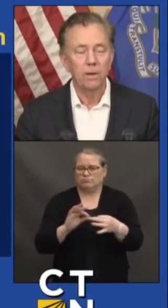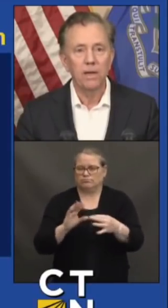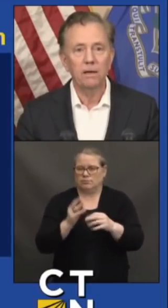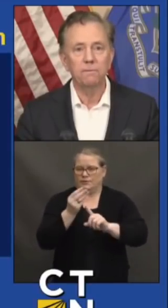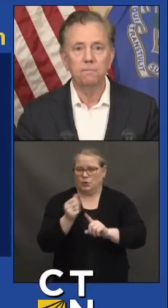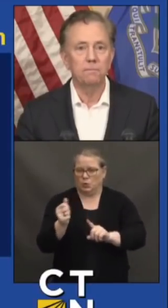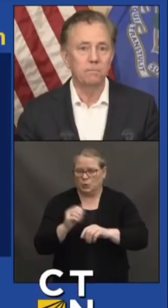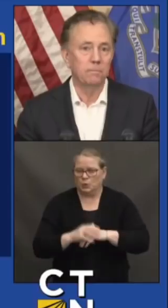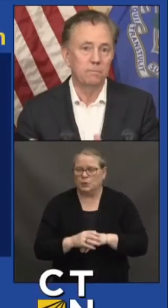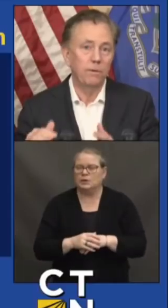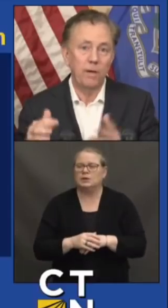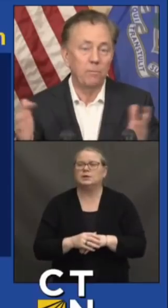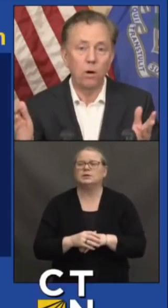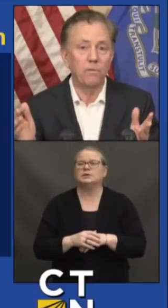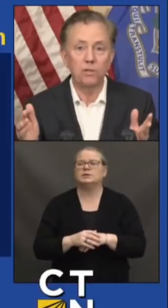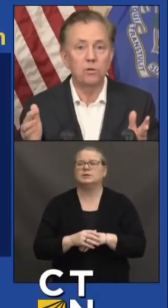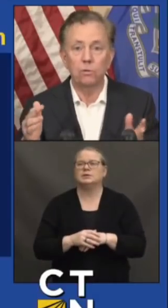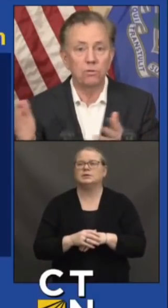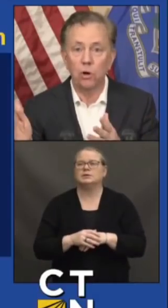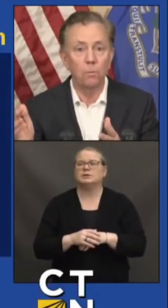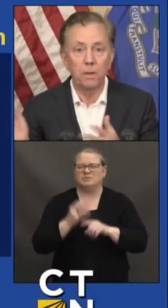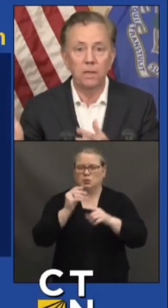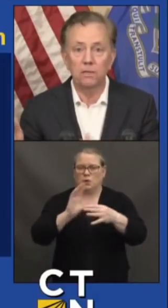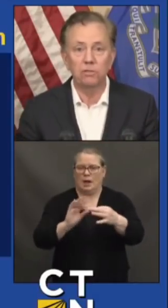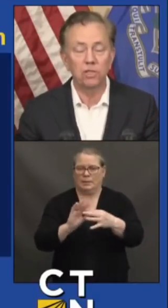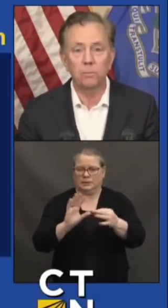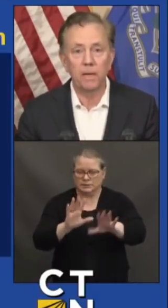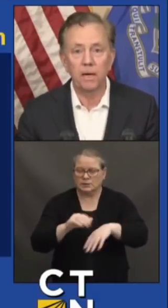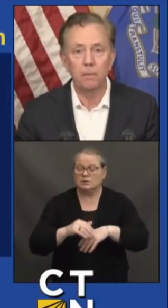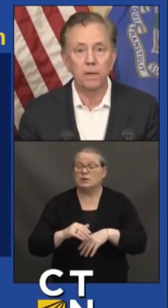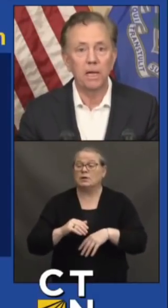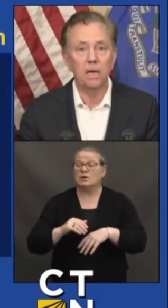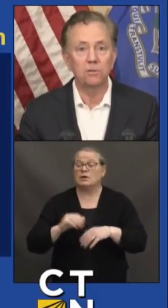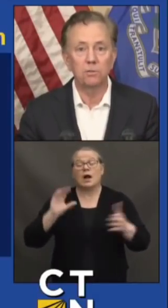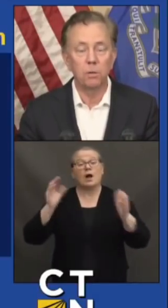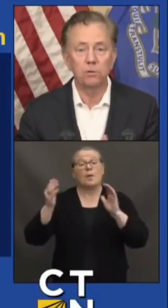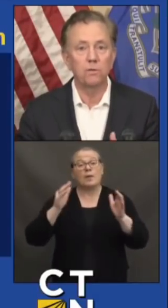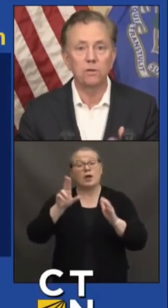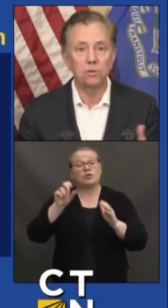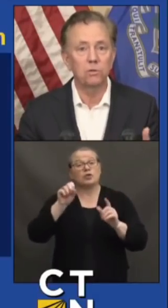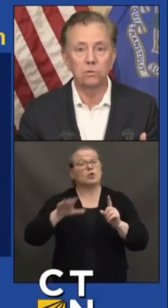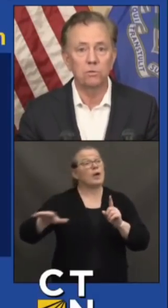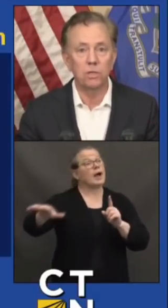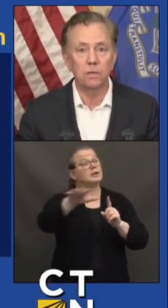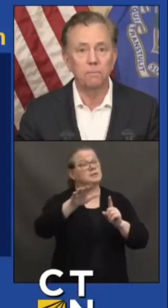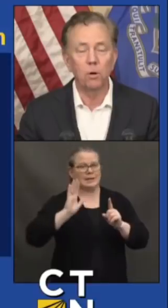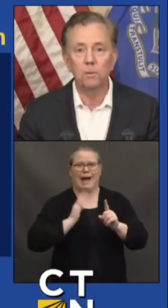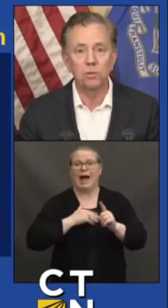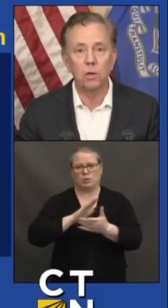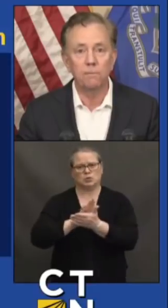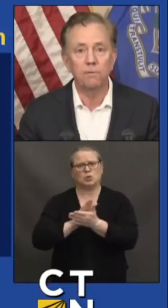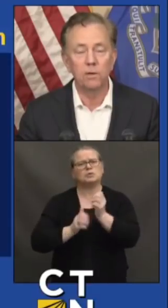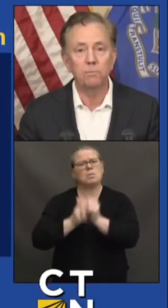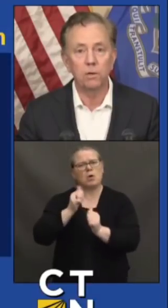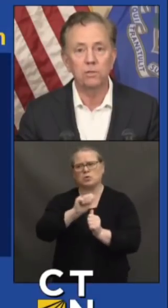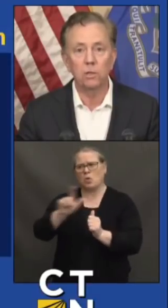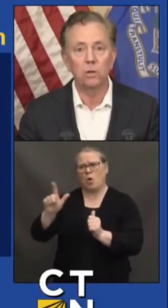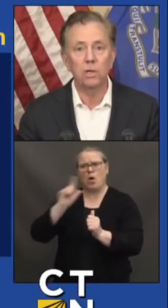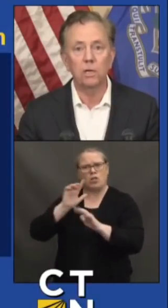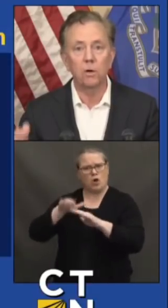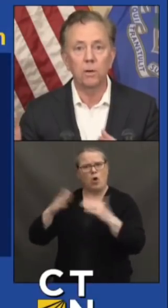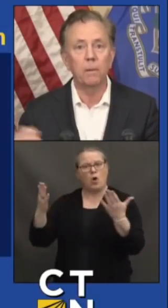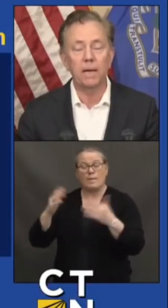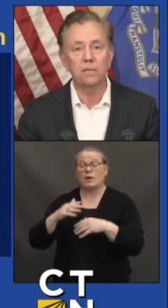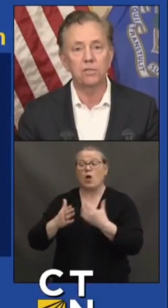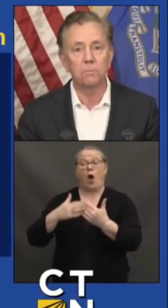We have, we've had more of our schools open than just about anybody else. Most of our schools, almost all of them, for in-person